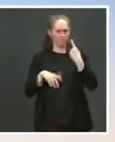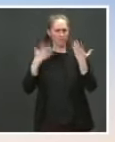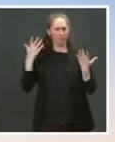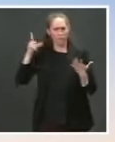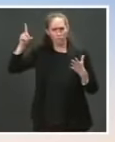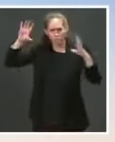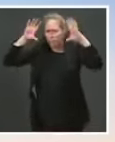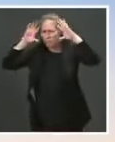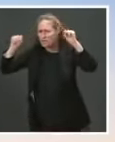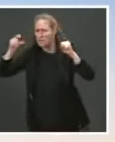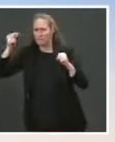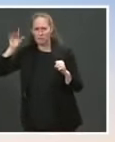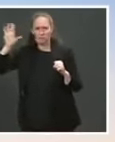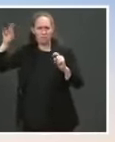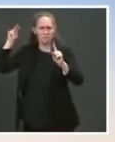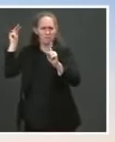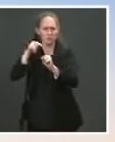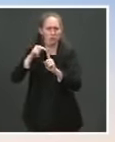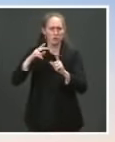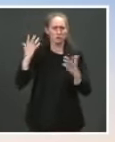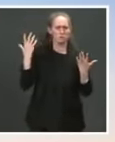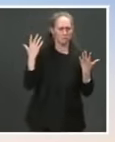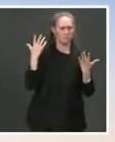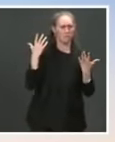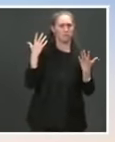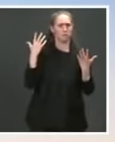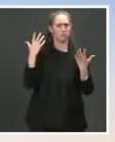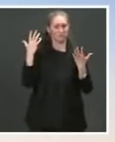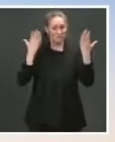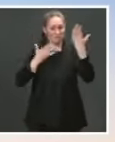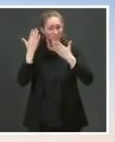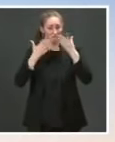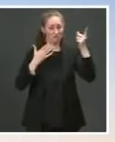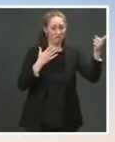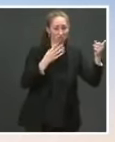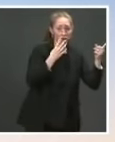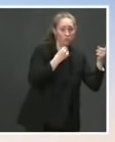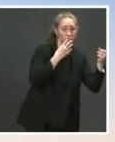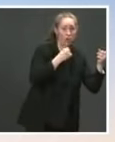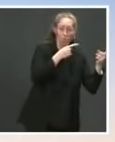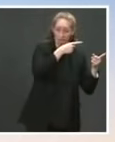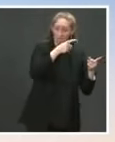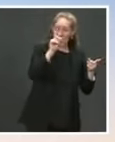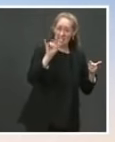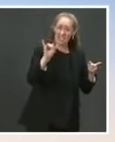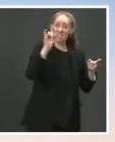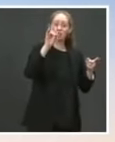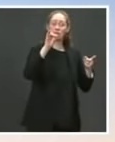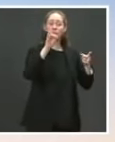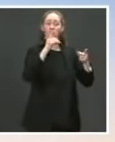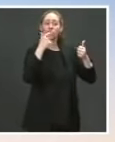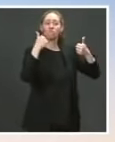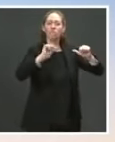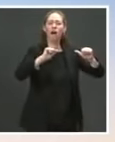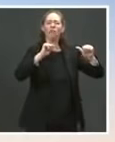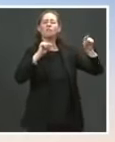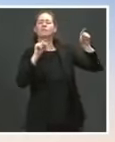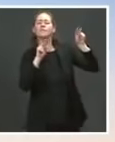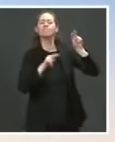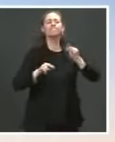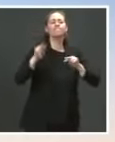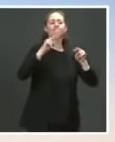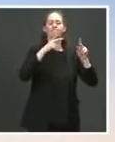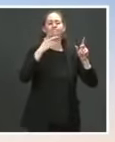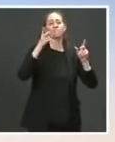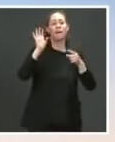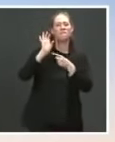may be derailing efforts by the White House to get Iran back into compliance under the JCPOA? Well, I